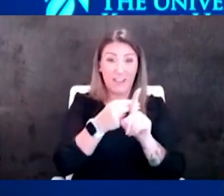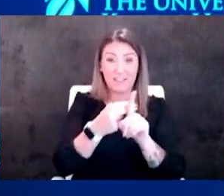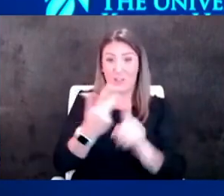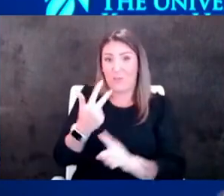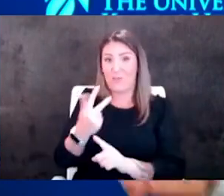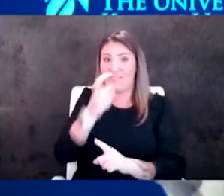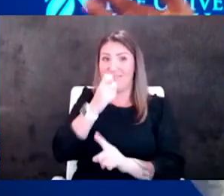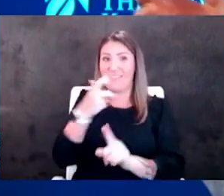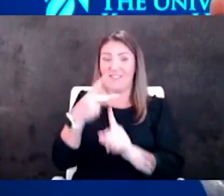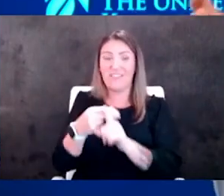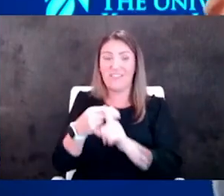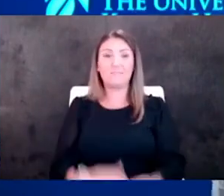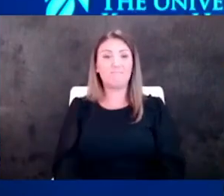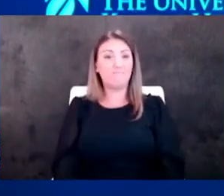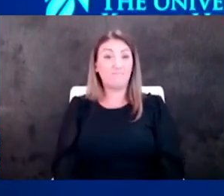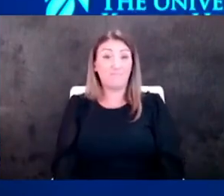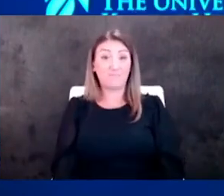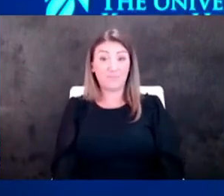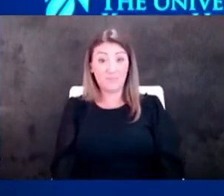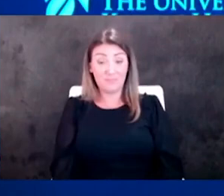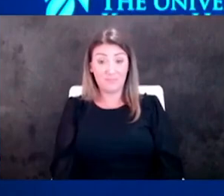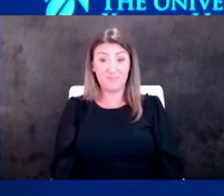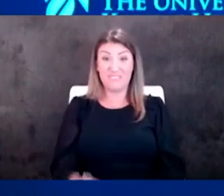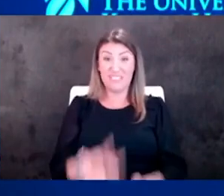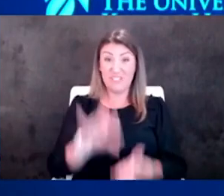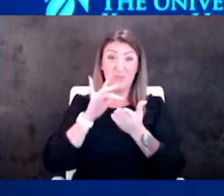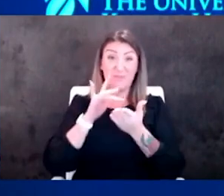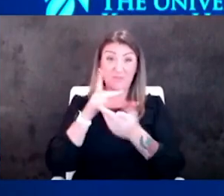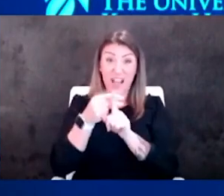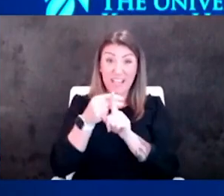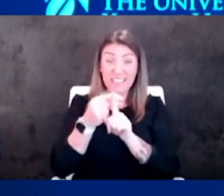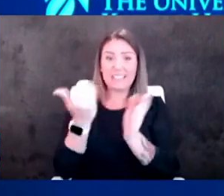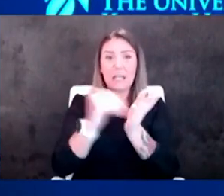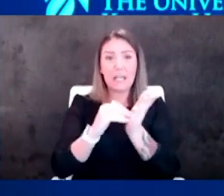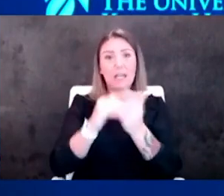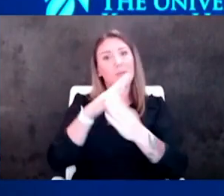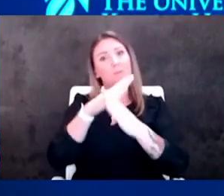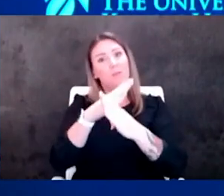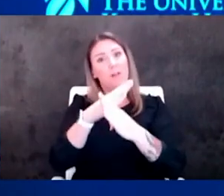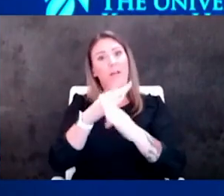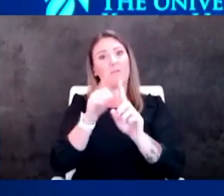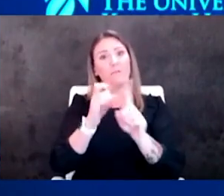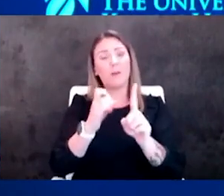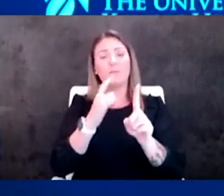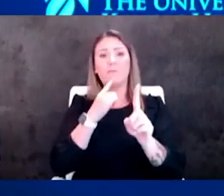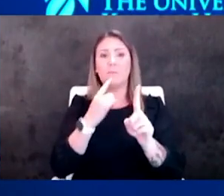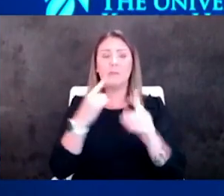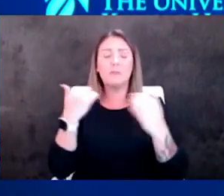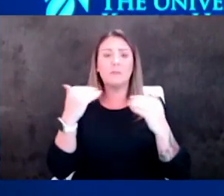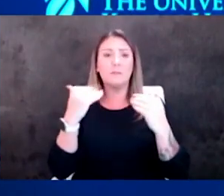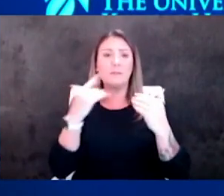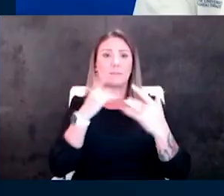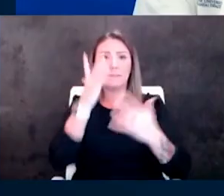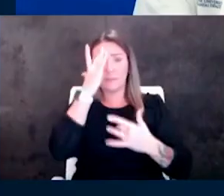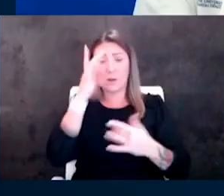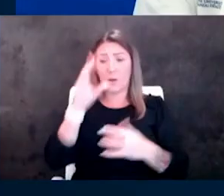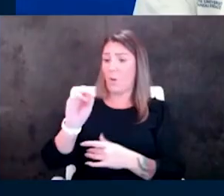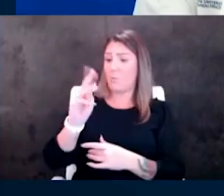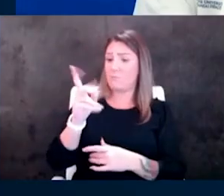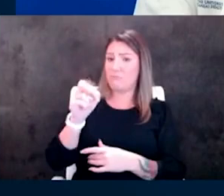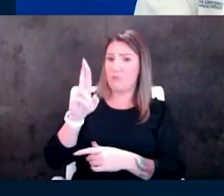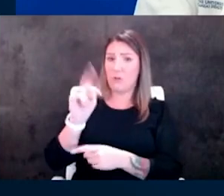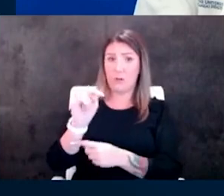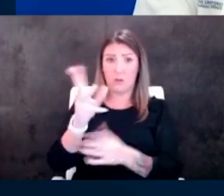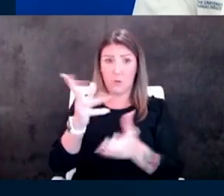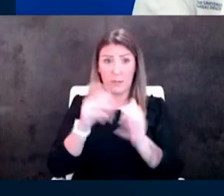so once again the vaccines continue to protect us against zero of severe illness and death hey i mentioned omicron a little bit anything you want to update us about the omicron